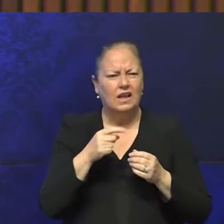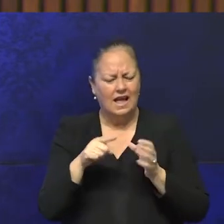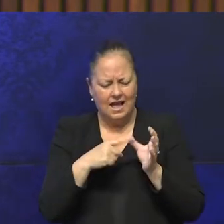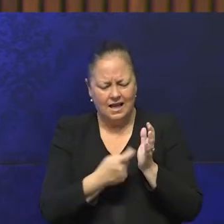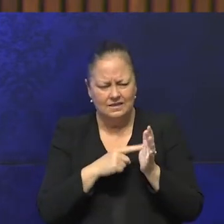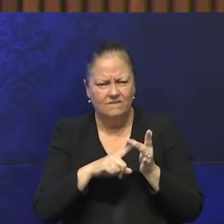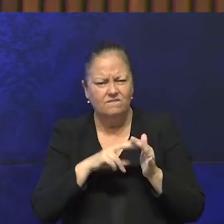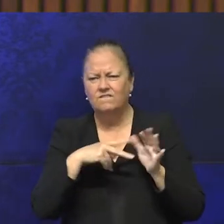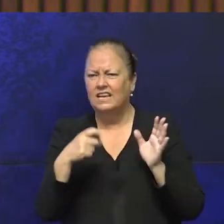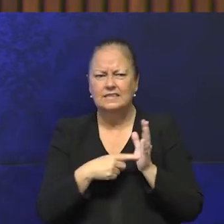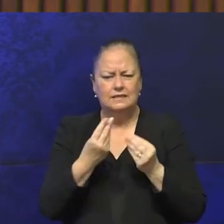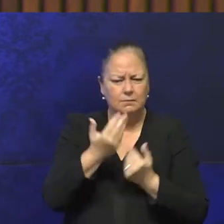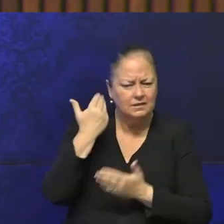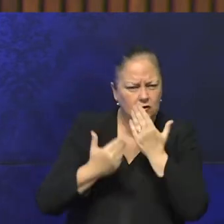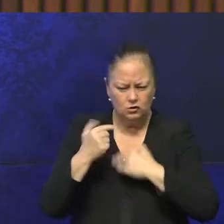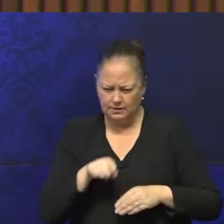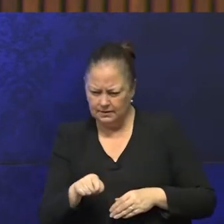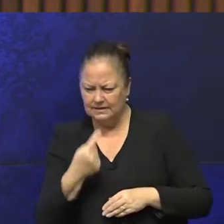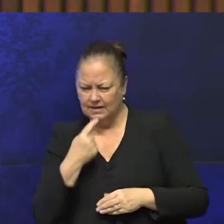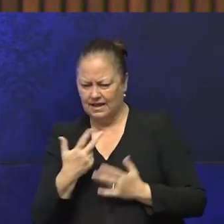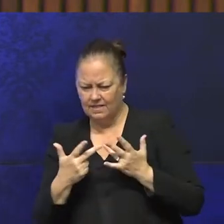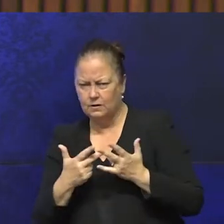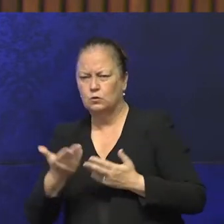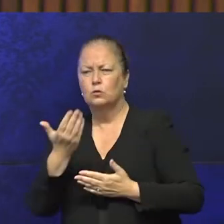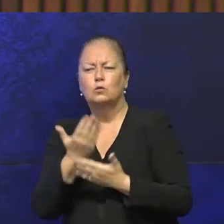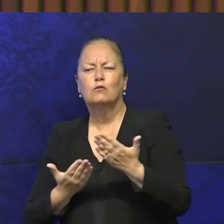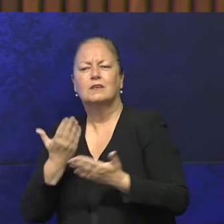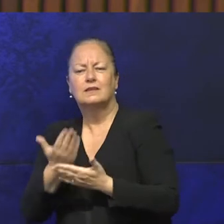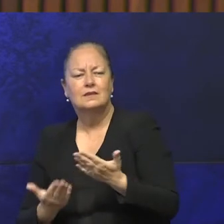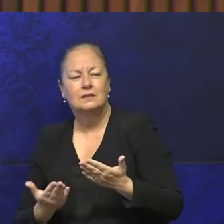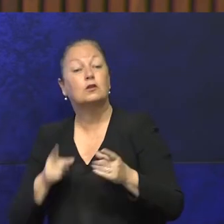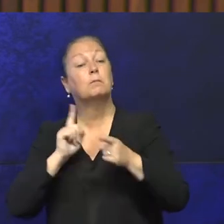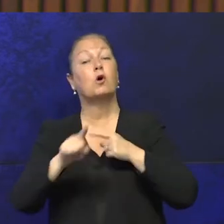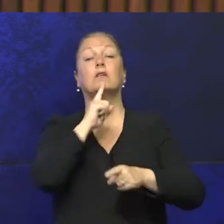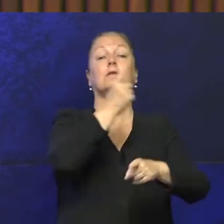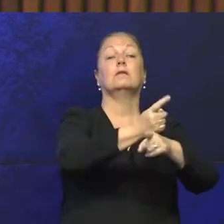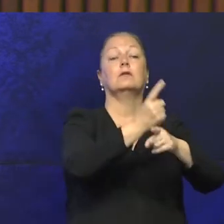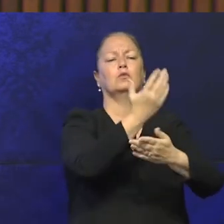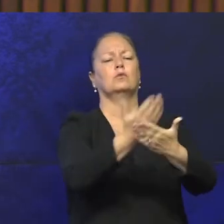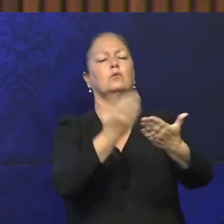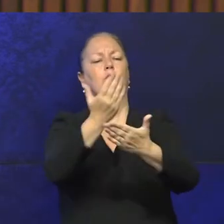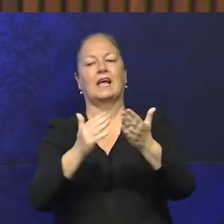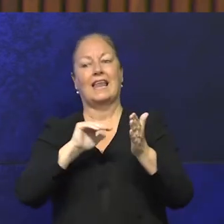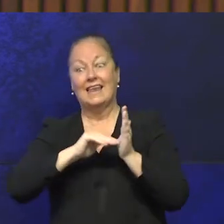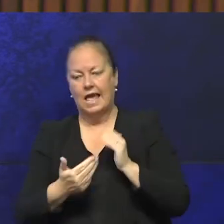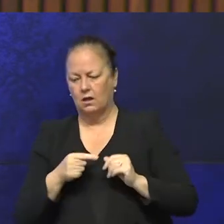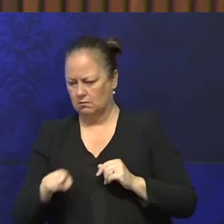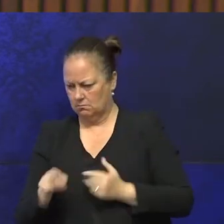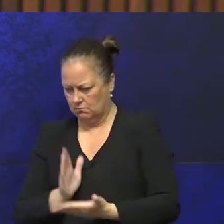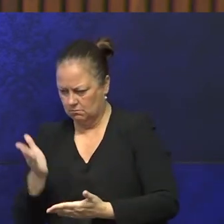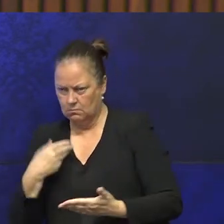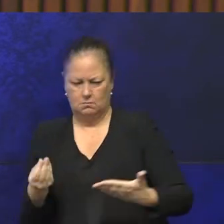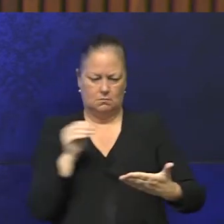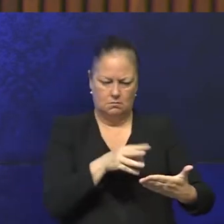story, and it leads where all our history has mainly been verbal, now we're putting it into books to tell everybody our